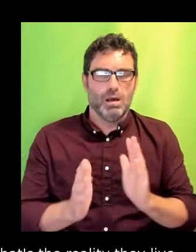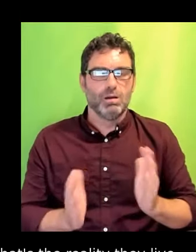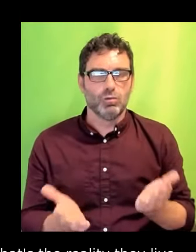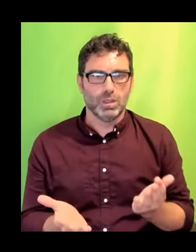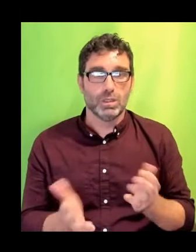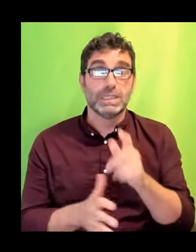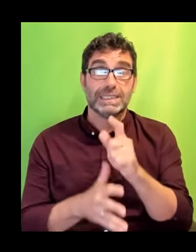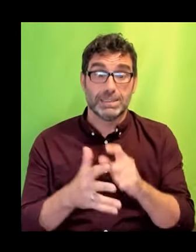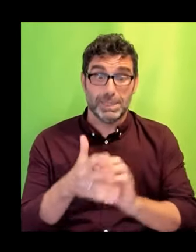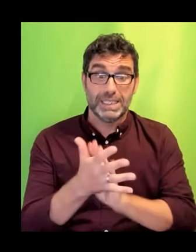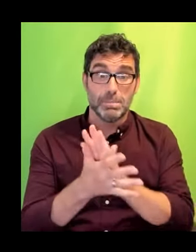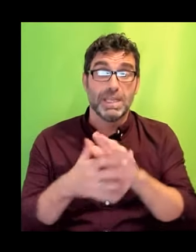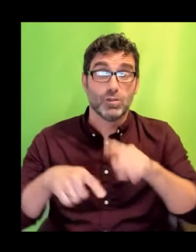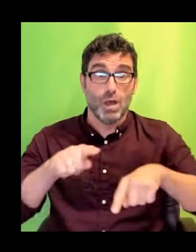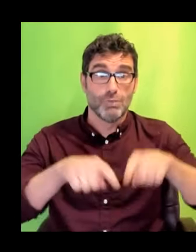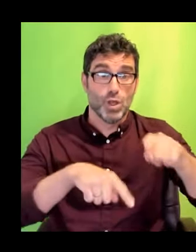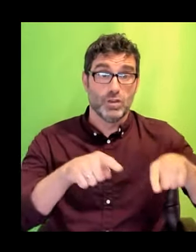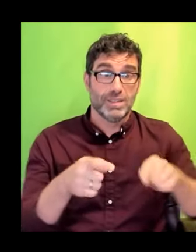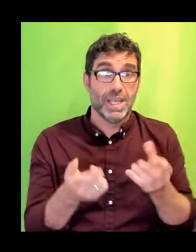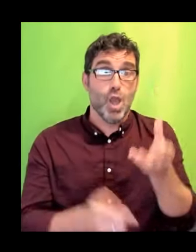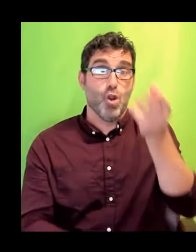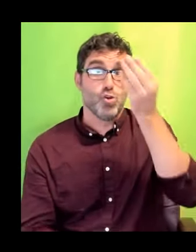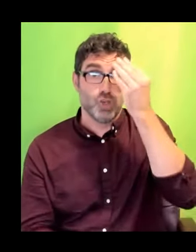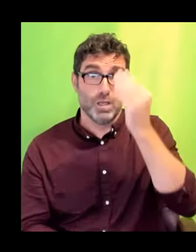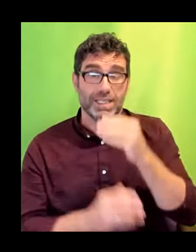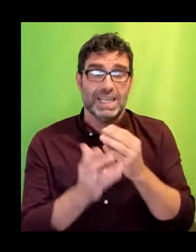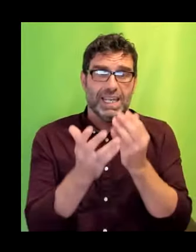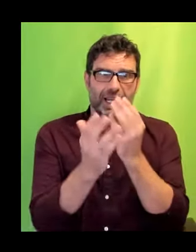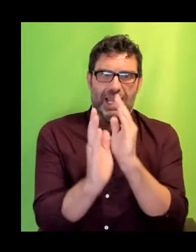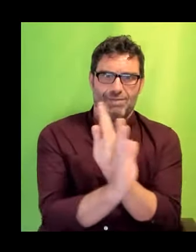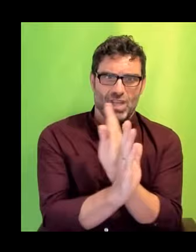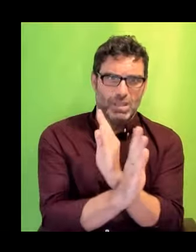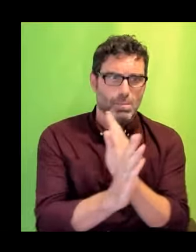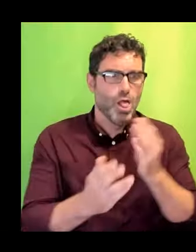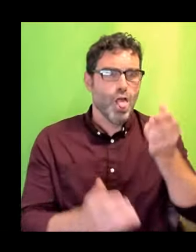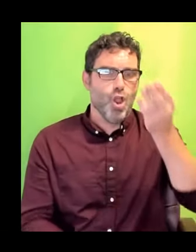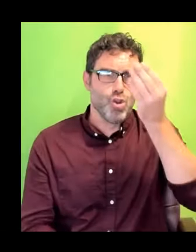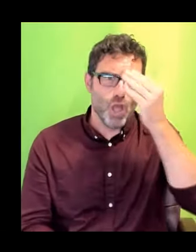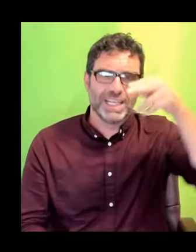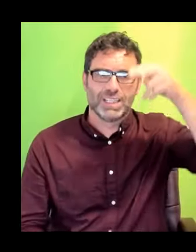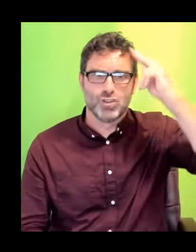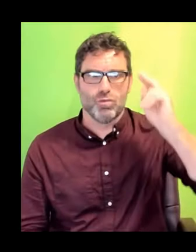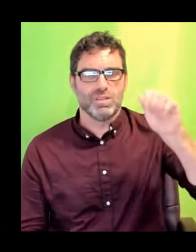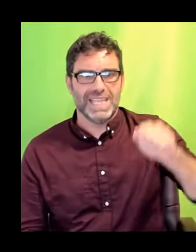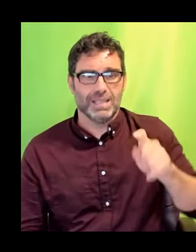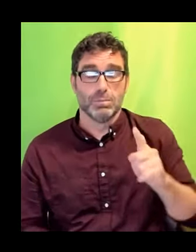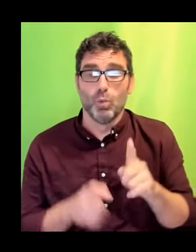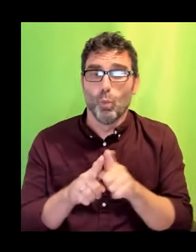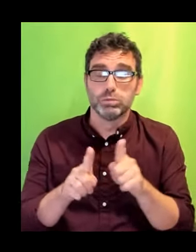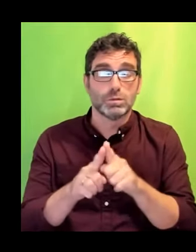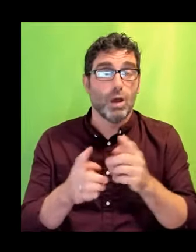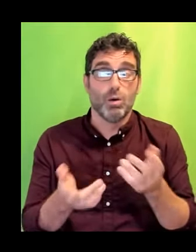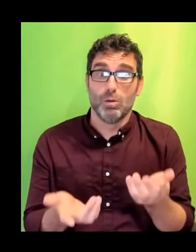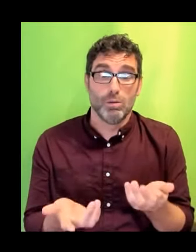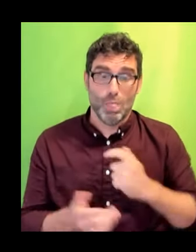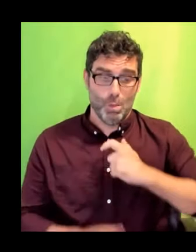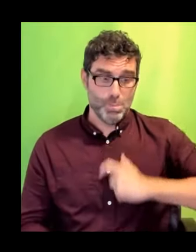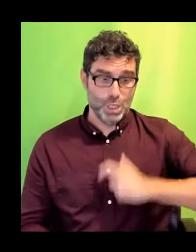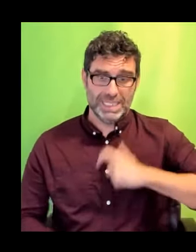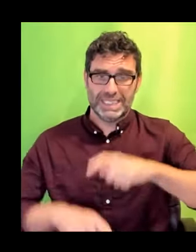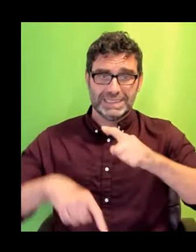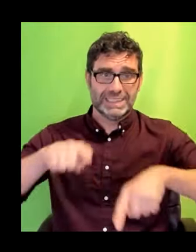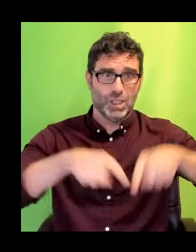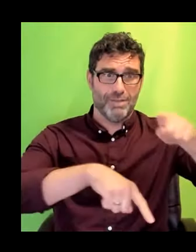Learning, invisible, physical, neuro, yes. But also just a diversity of experience of personality. It's so obvious to say,